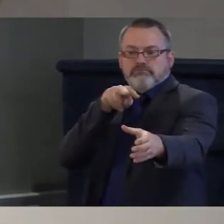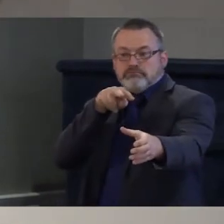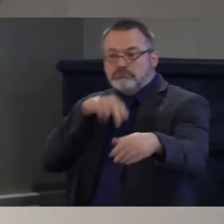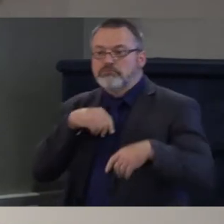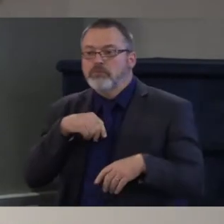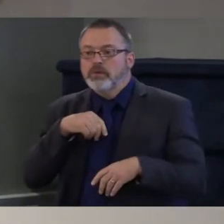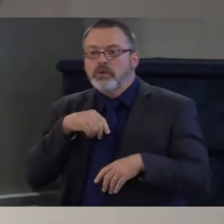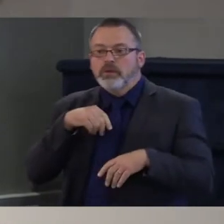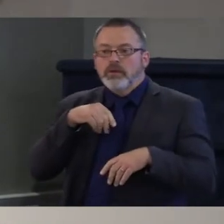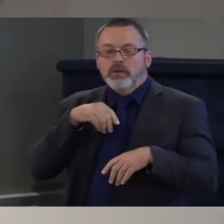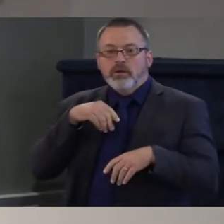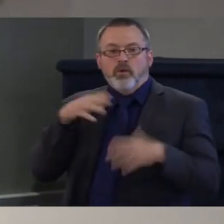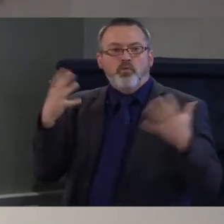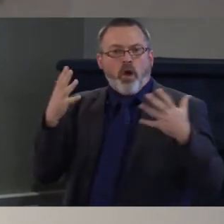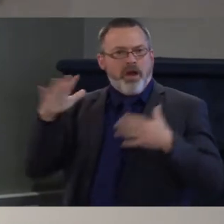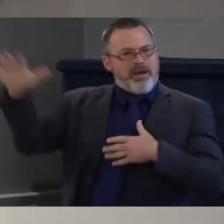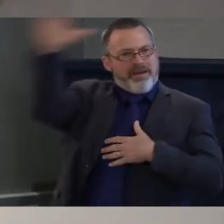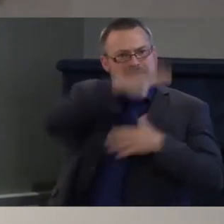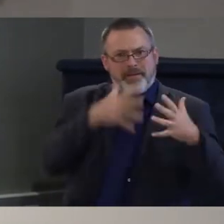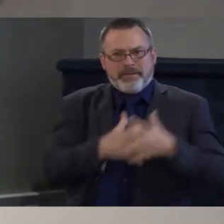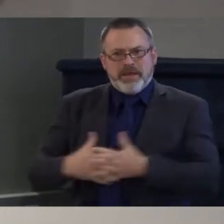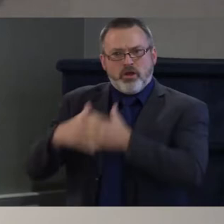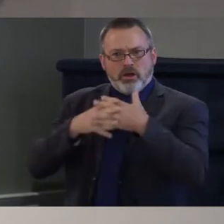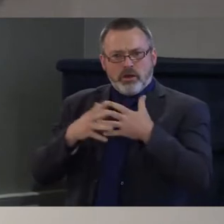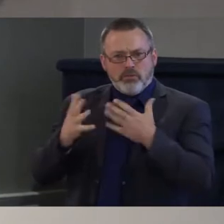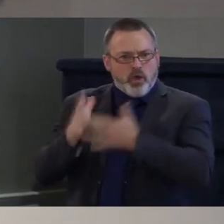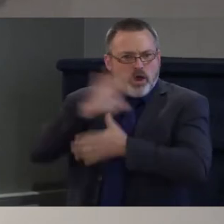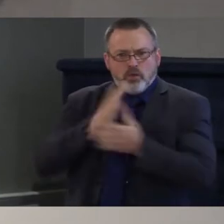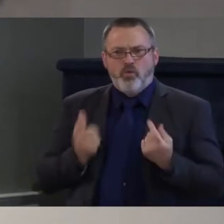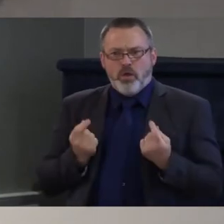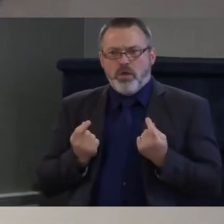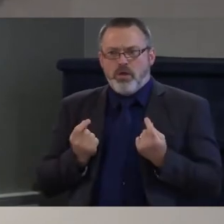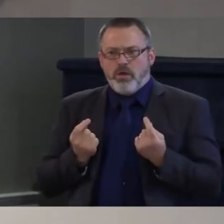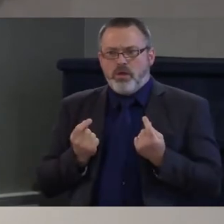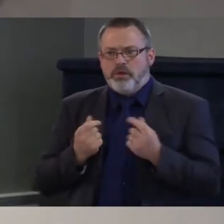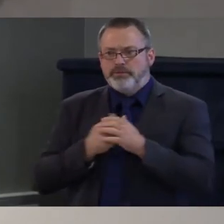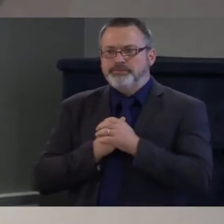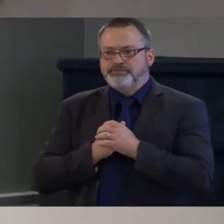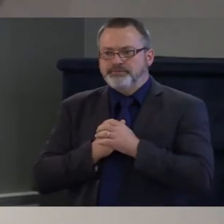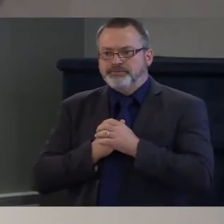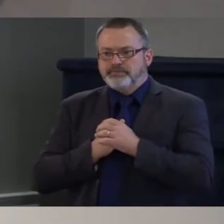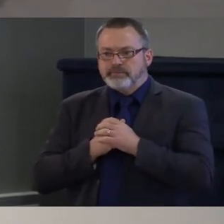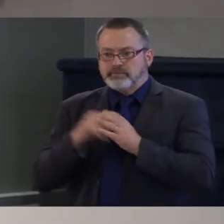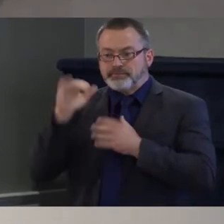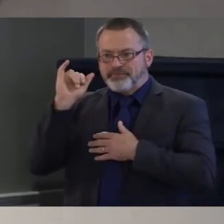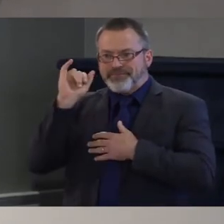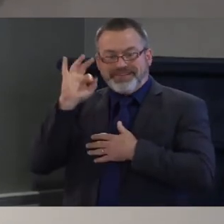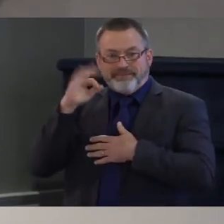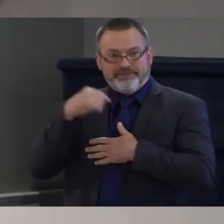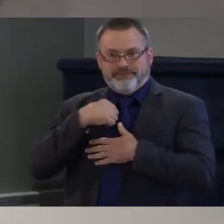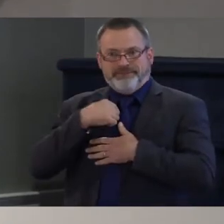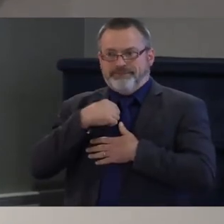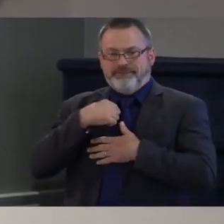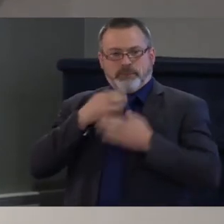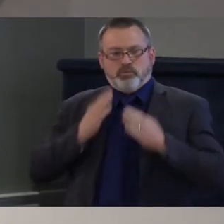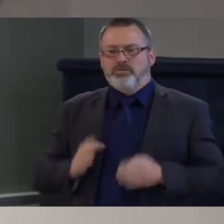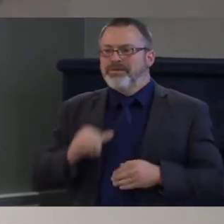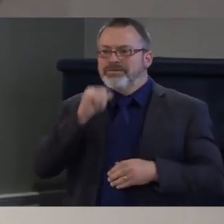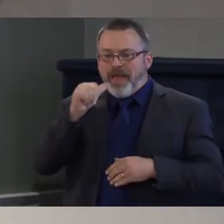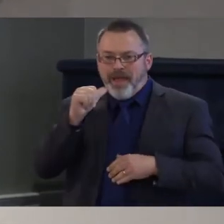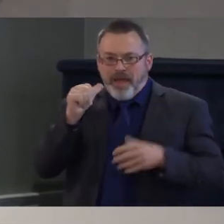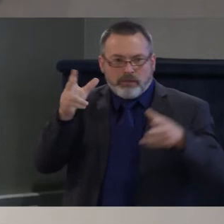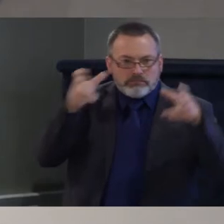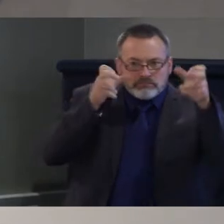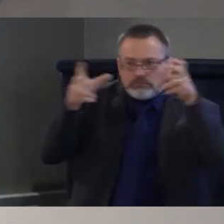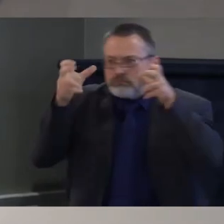if we're not adequately protecting and listening to the most vulnerable among us why is that